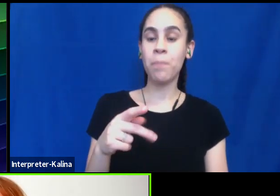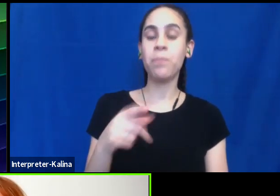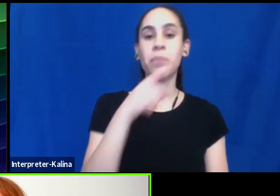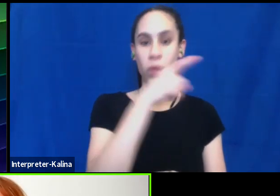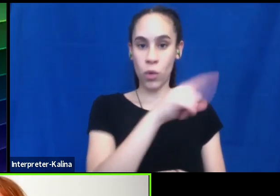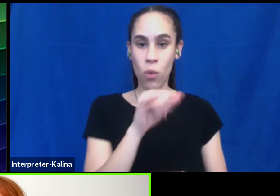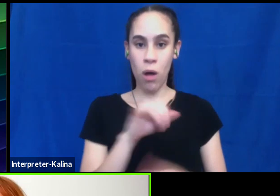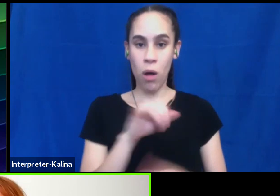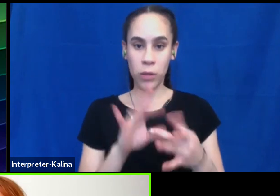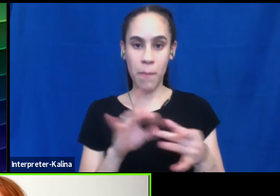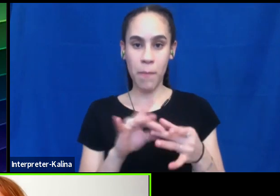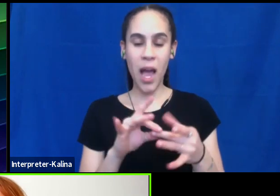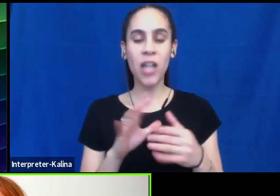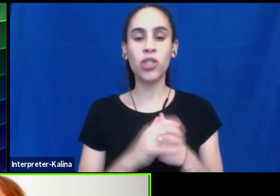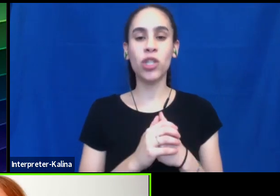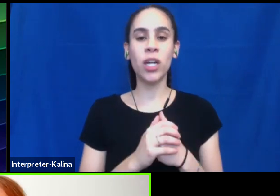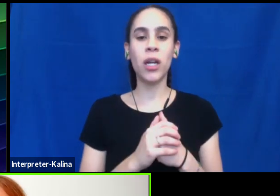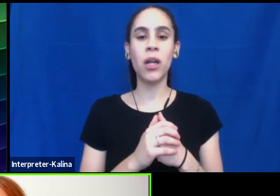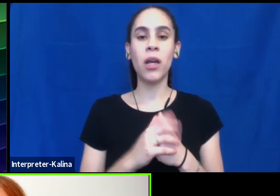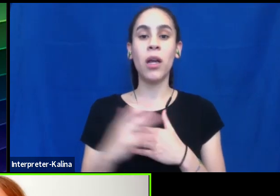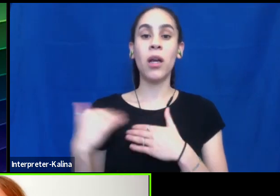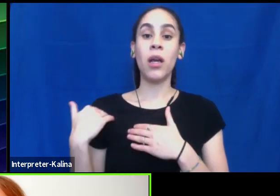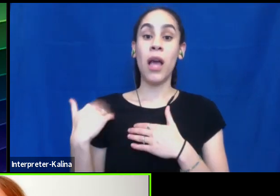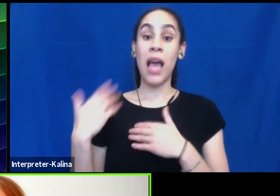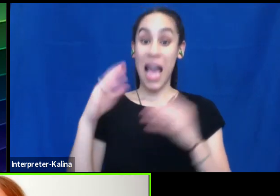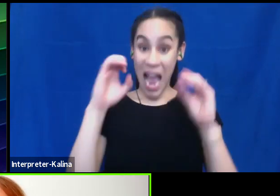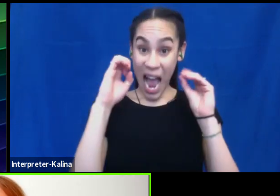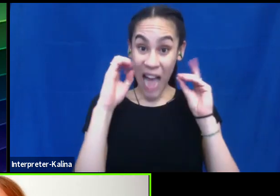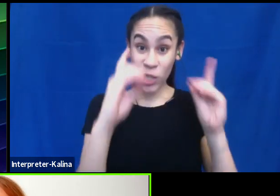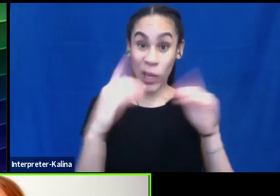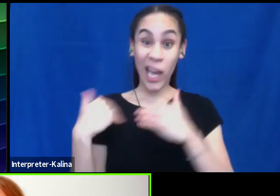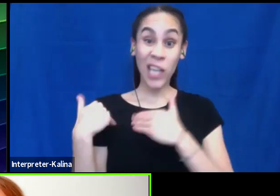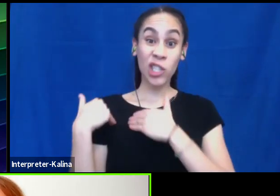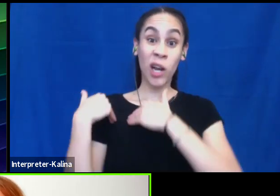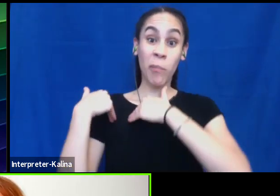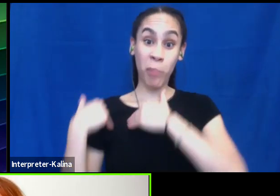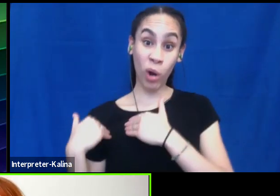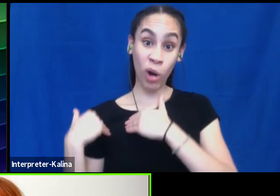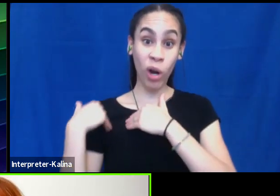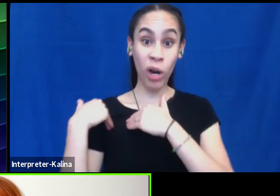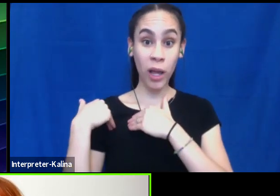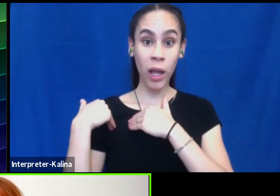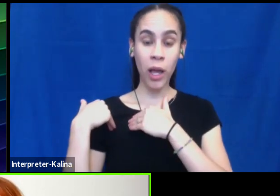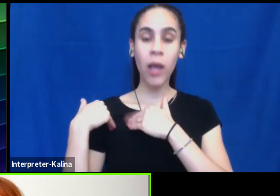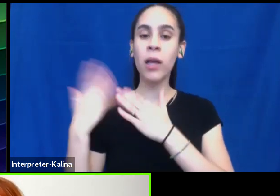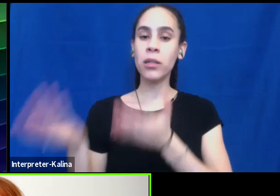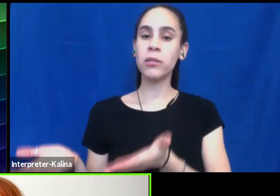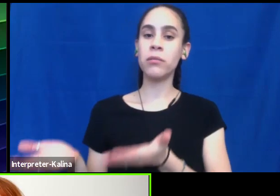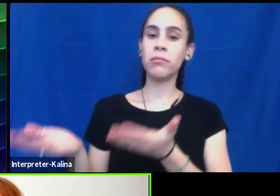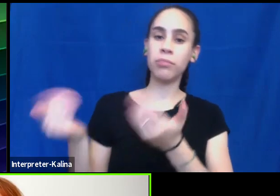is taking, taking the burden of education off, um, whenever we can. And, um,